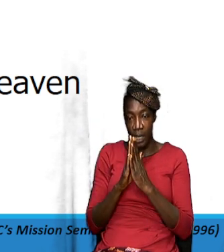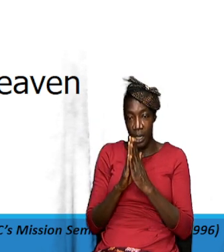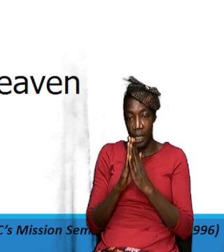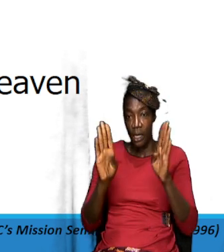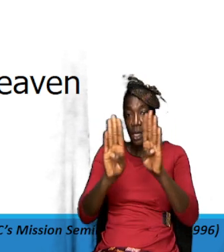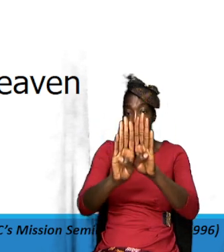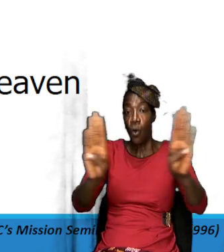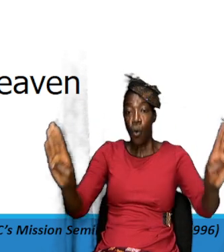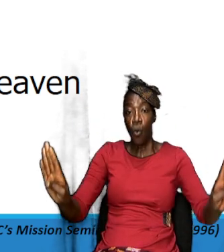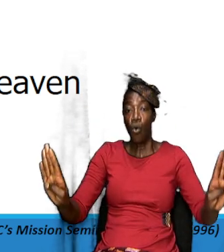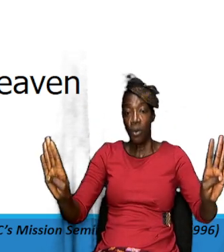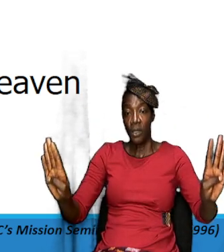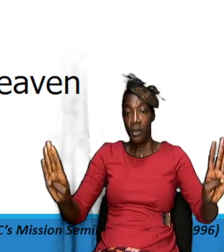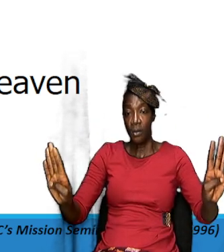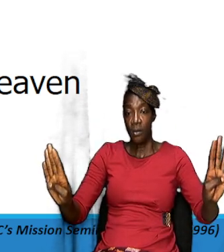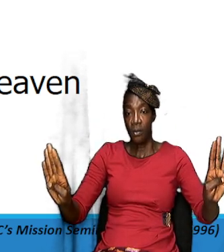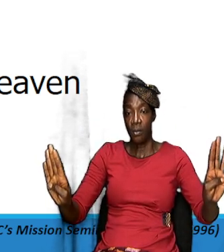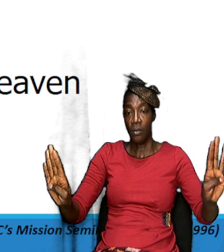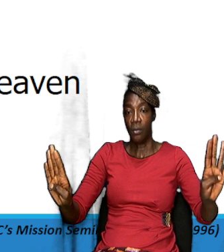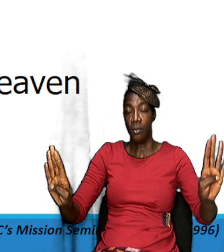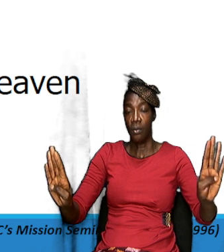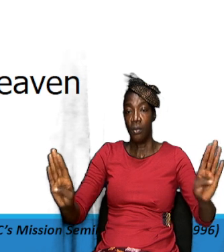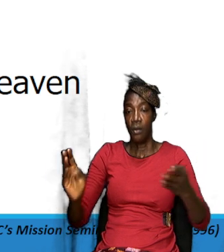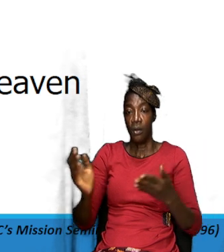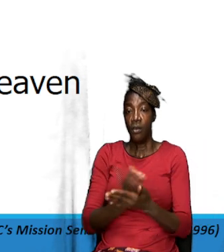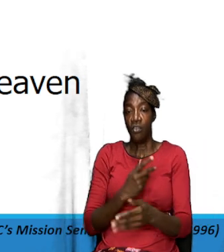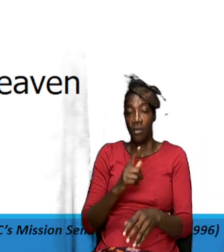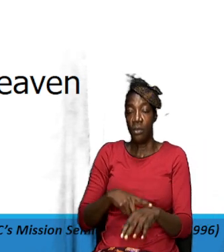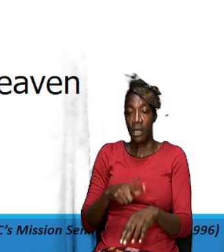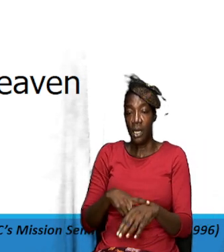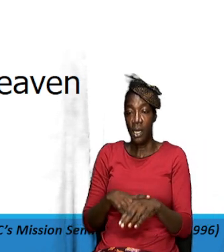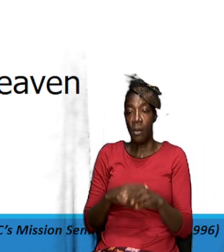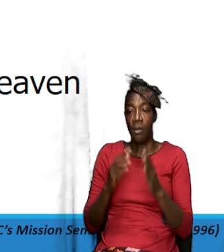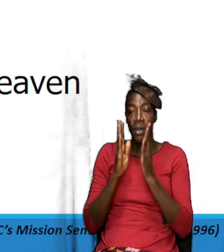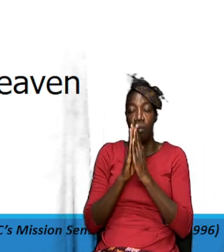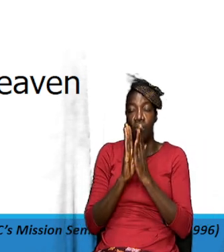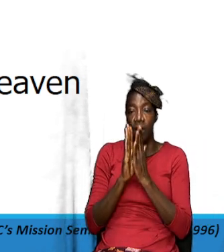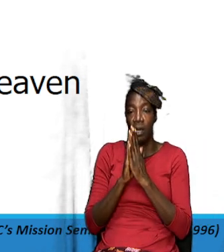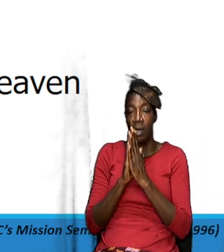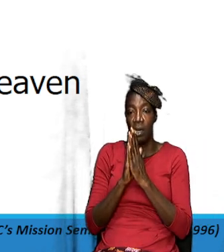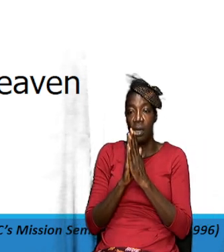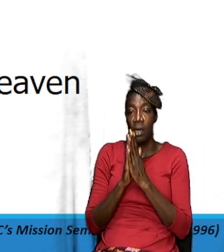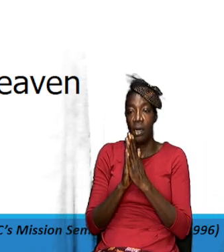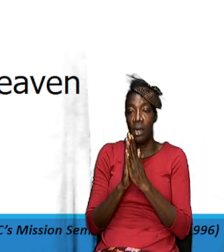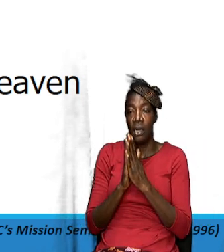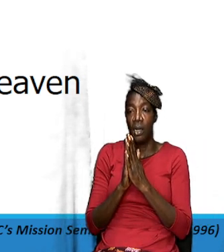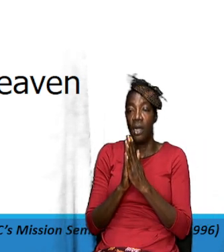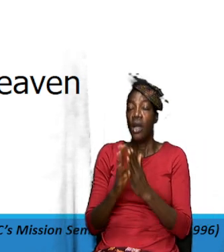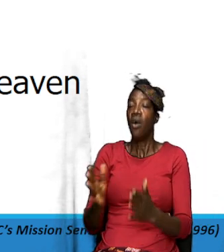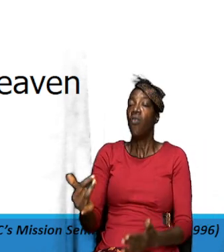sometimes we our prayer has the wrong address